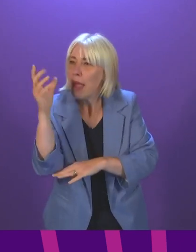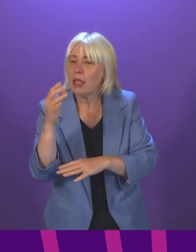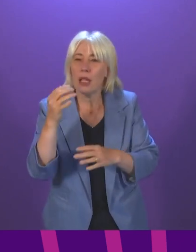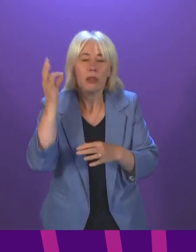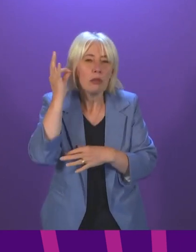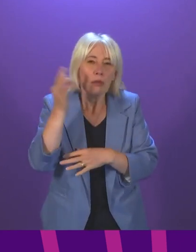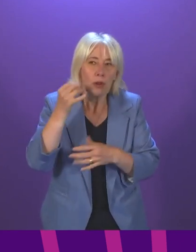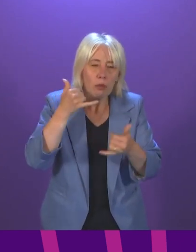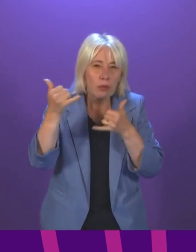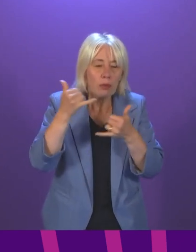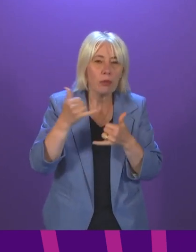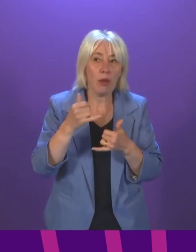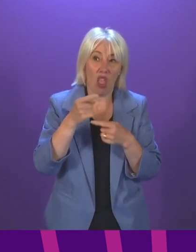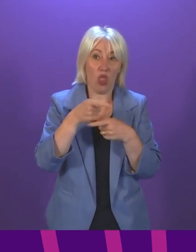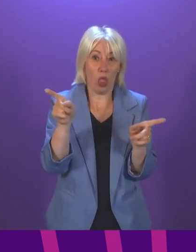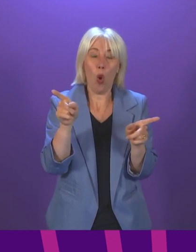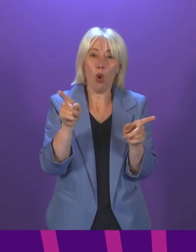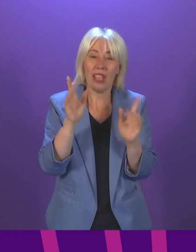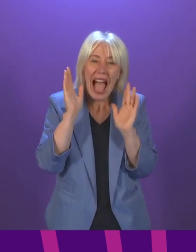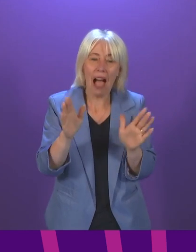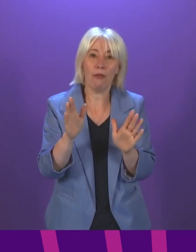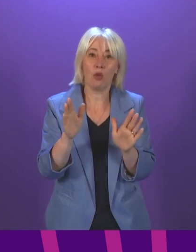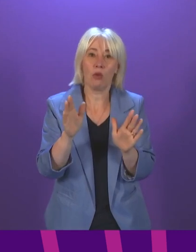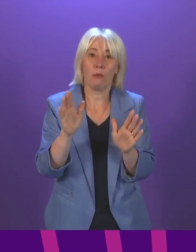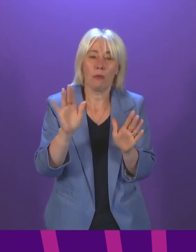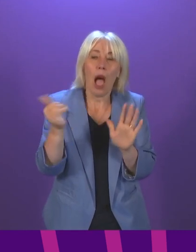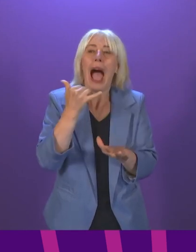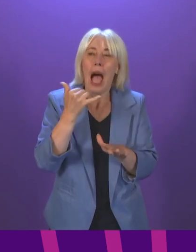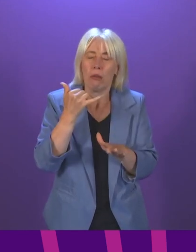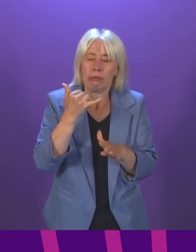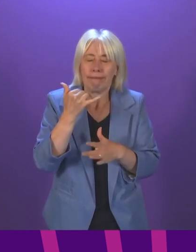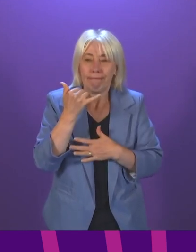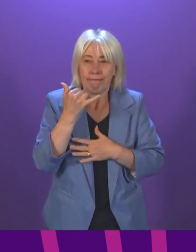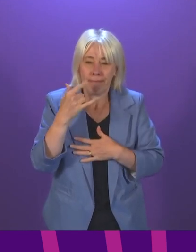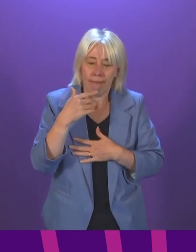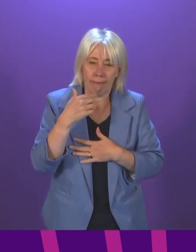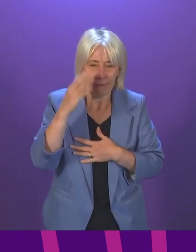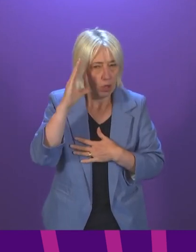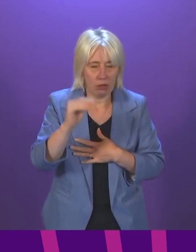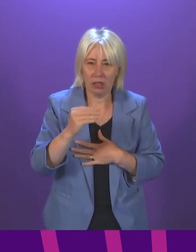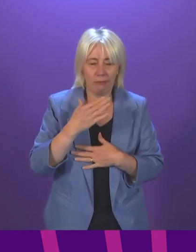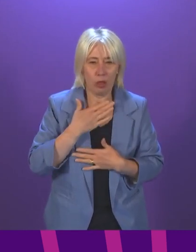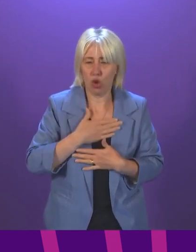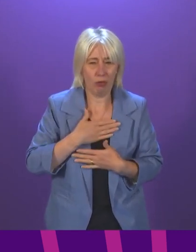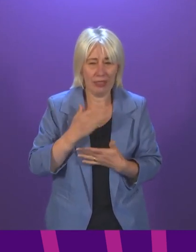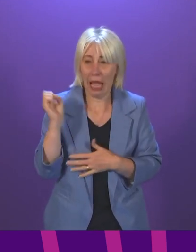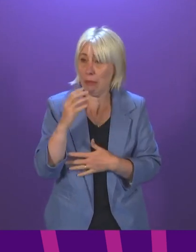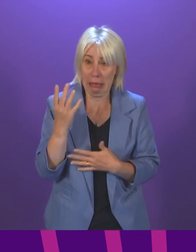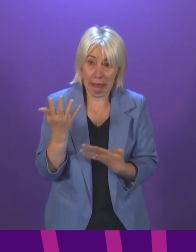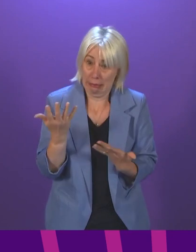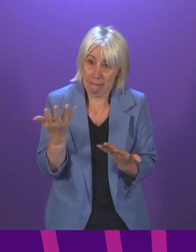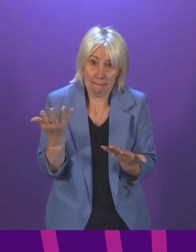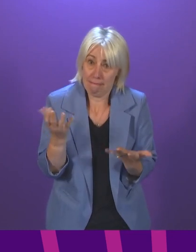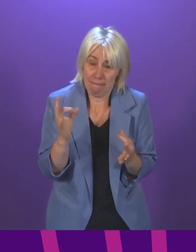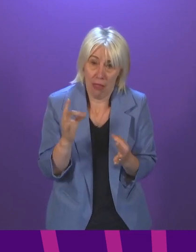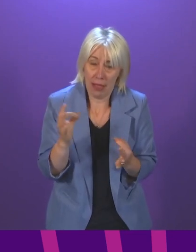being failed too. They are the ones having to answer those heartbreaking calls and tell patients there will not be an ambulance coming any time soon. They are the